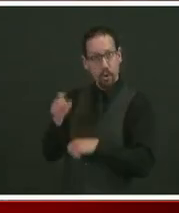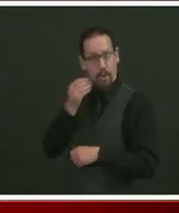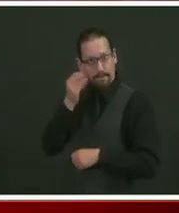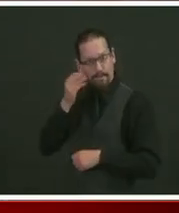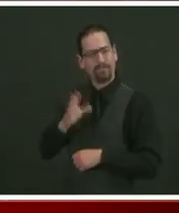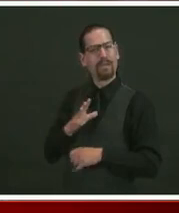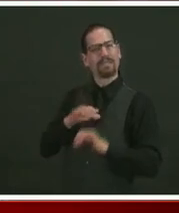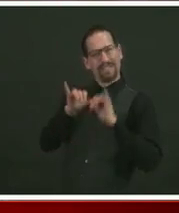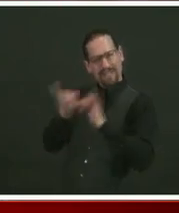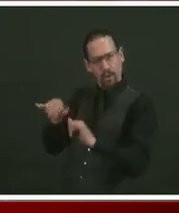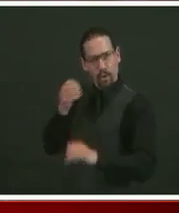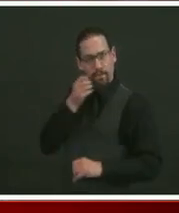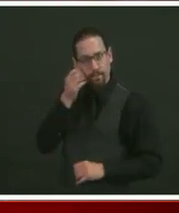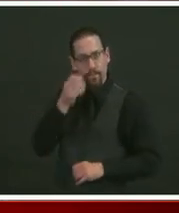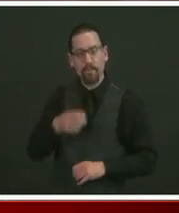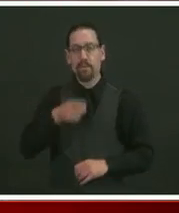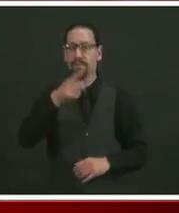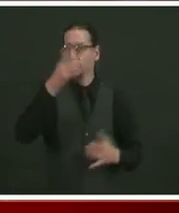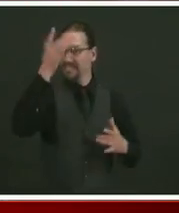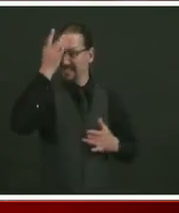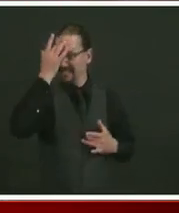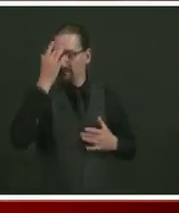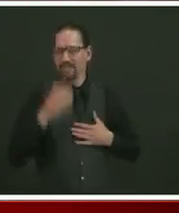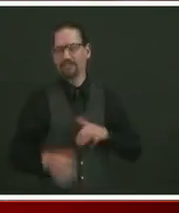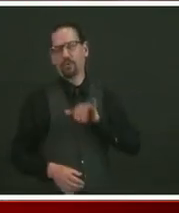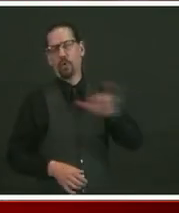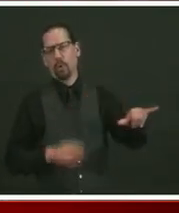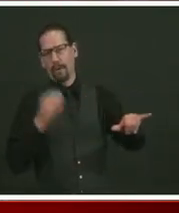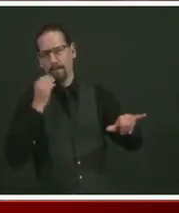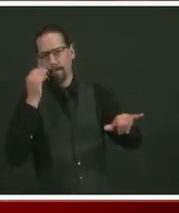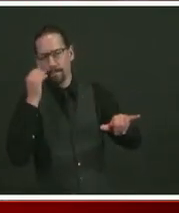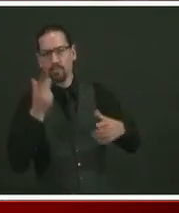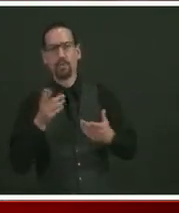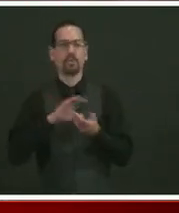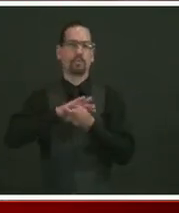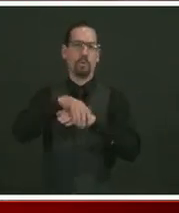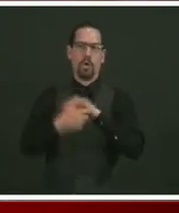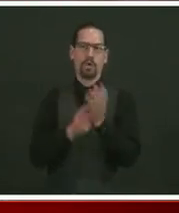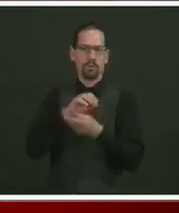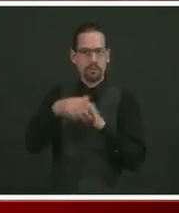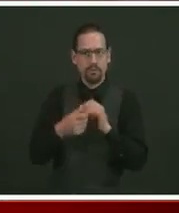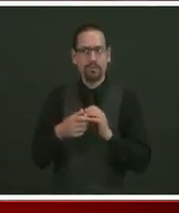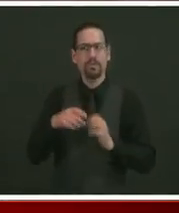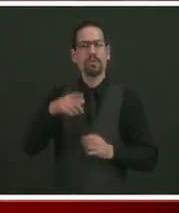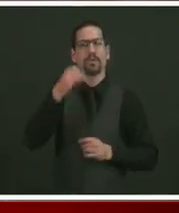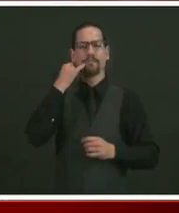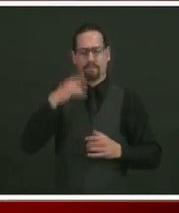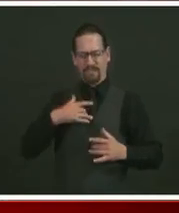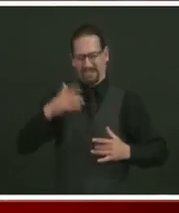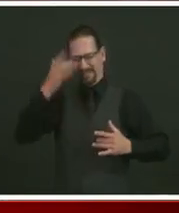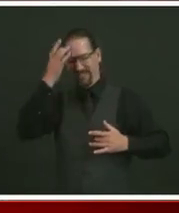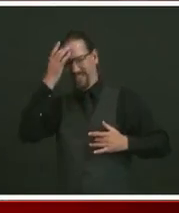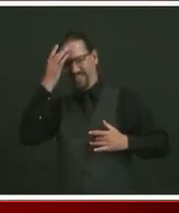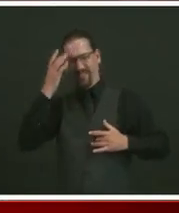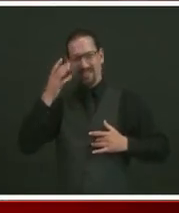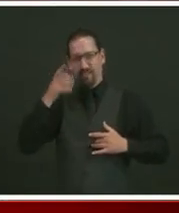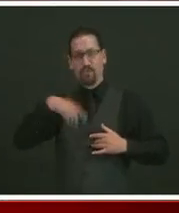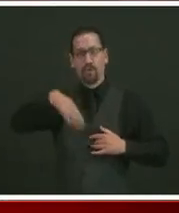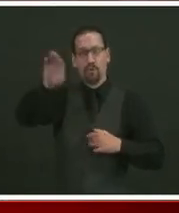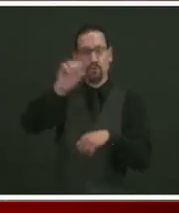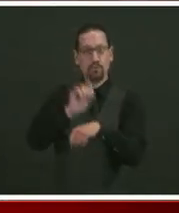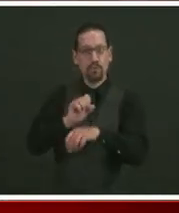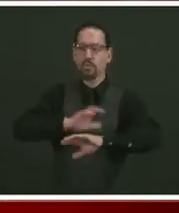feel sick. If call your doctor. Get tested. Do not go to work or go anywhere if you feel sick at all. Keep socially